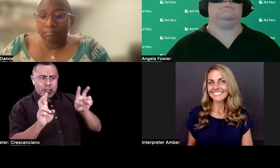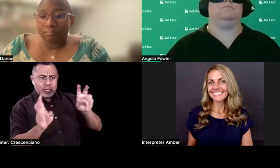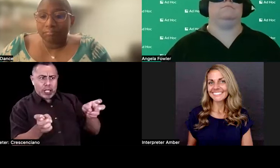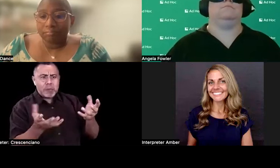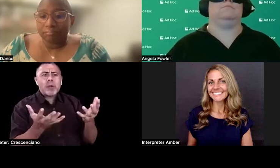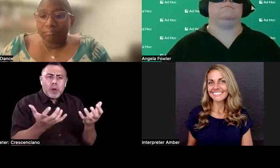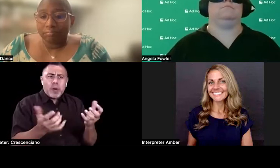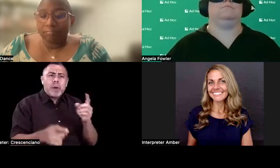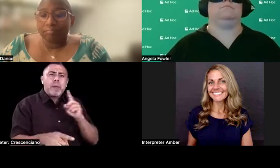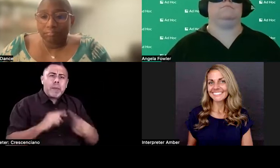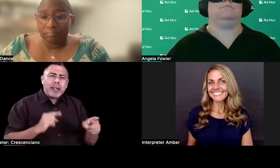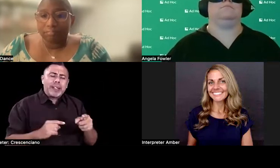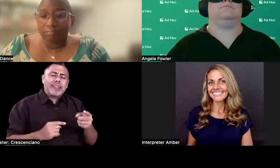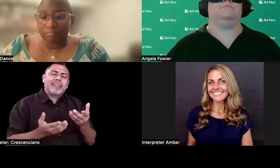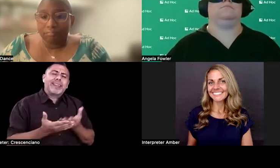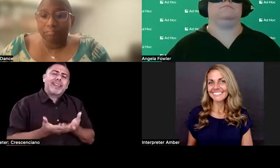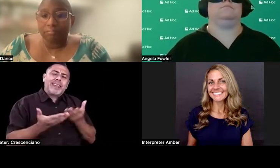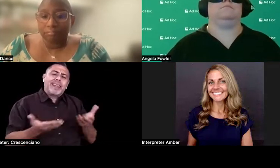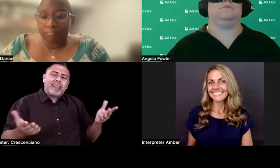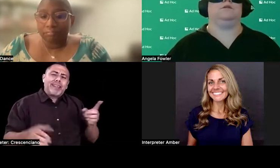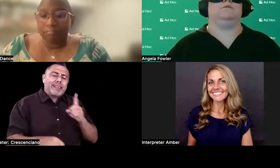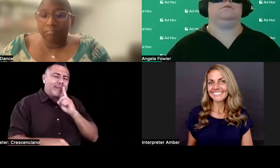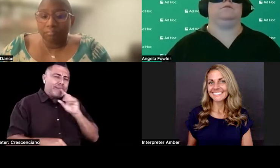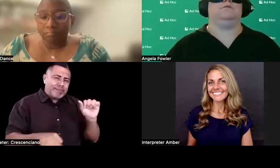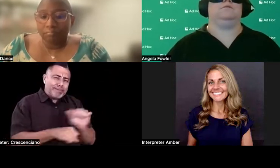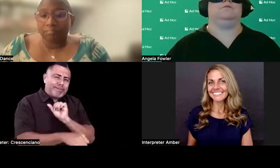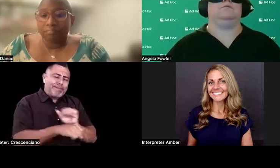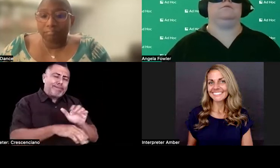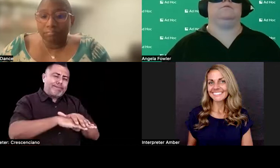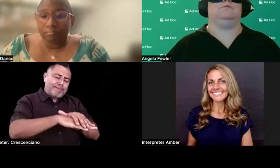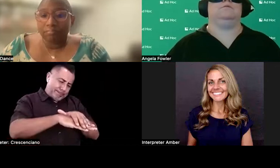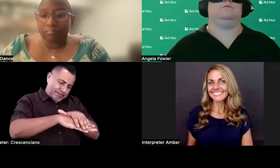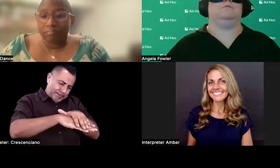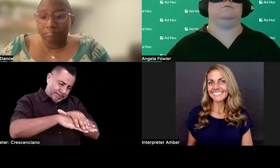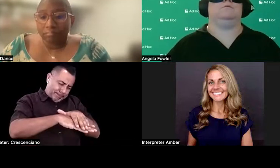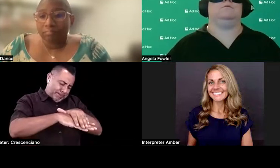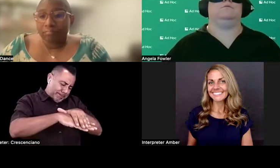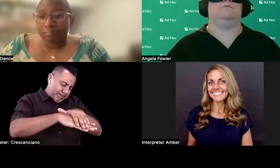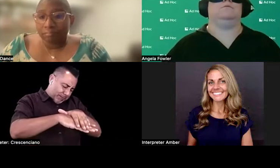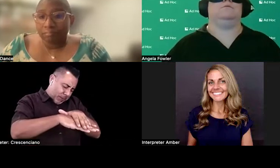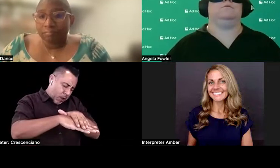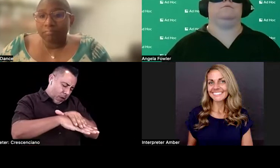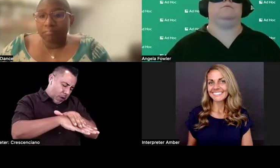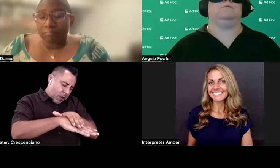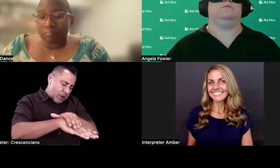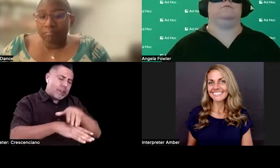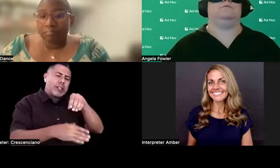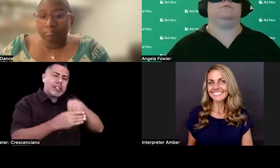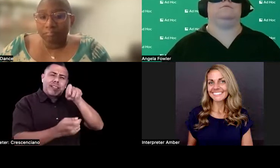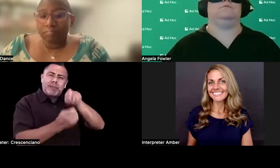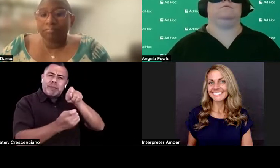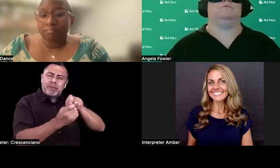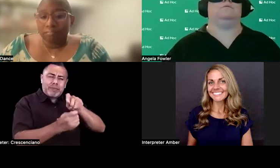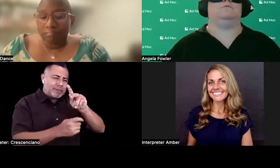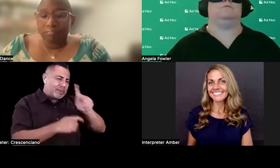glacial pace in, in certain sectors. So I think it's just an ongoing kind of uphill battle.